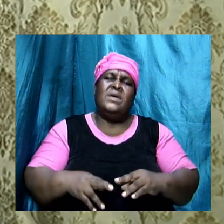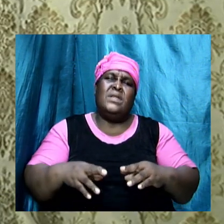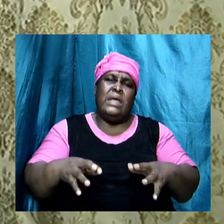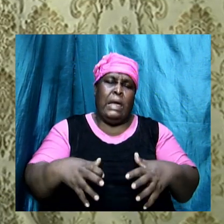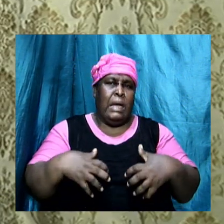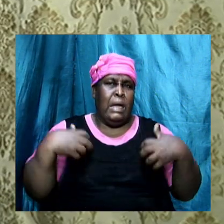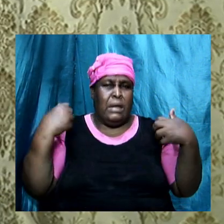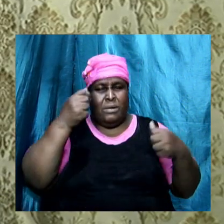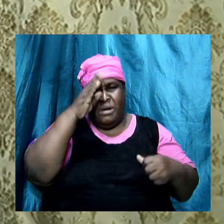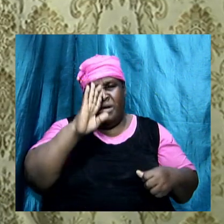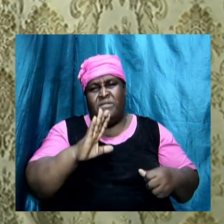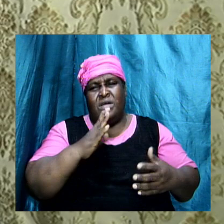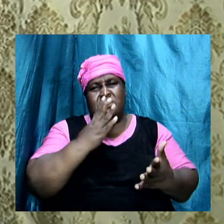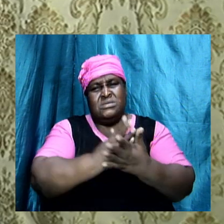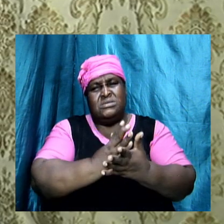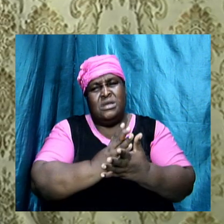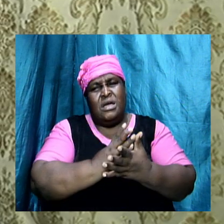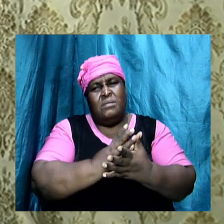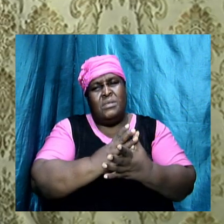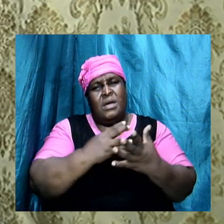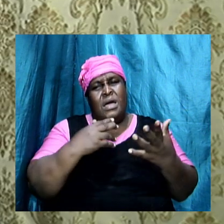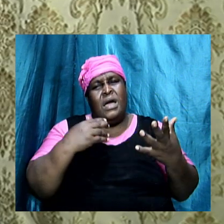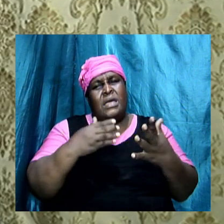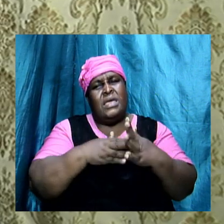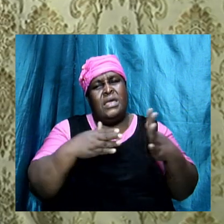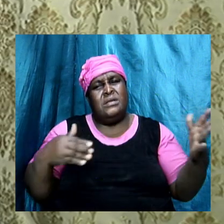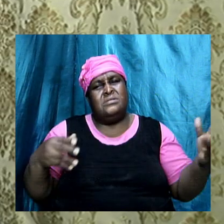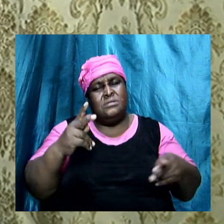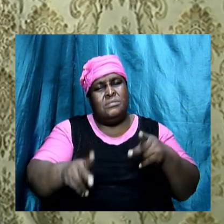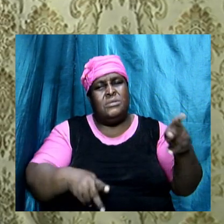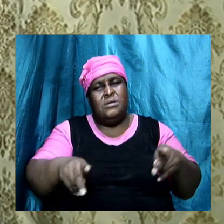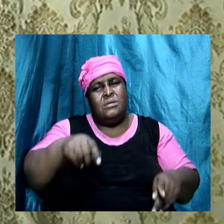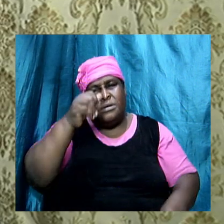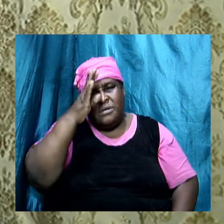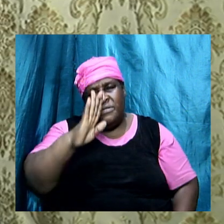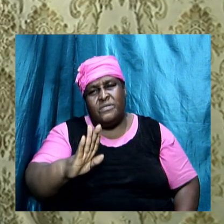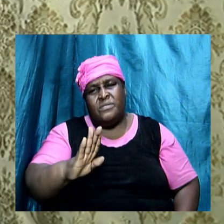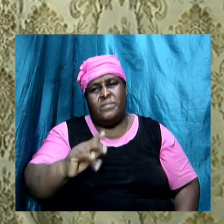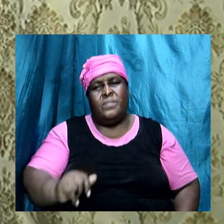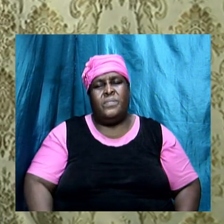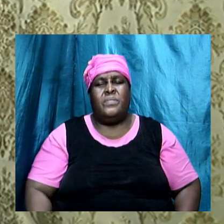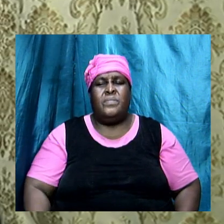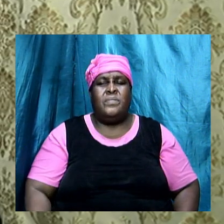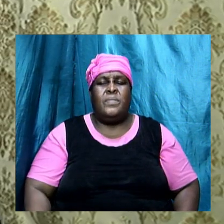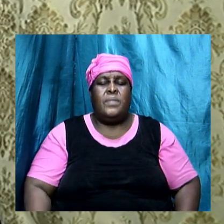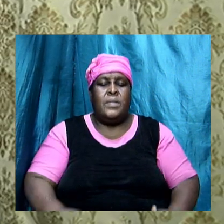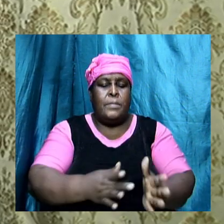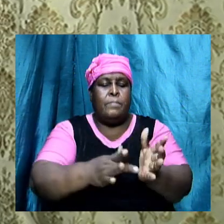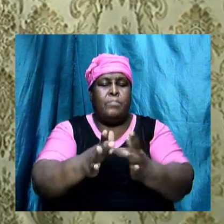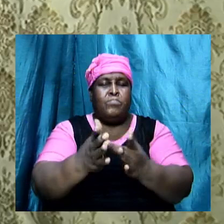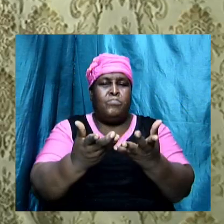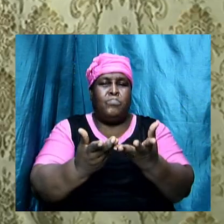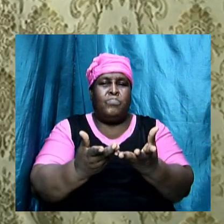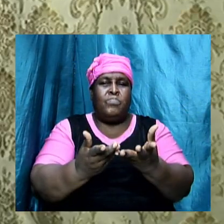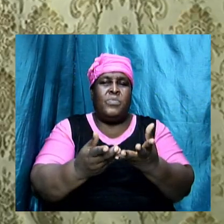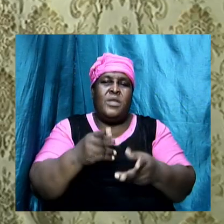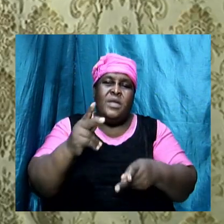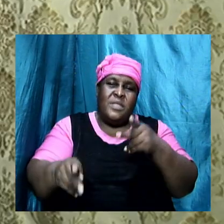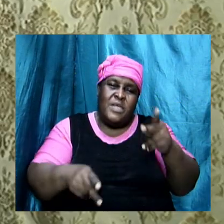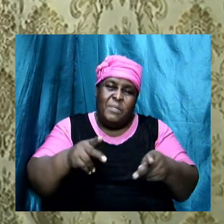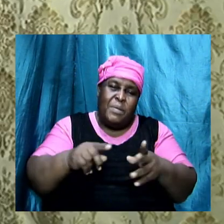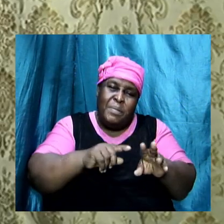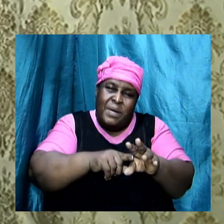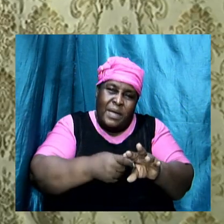against the people of God. Hear what the Bible says. The people